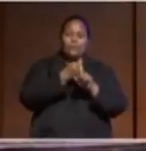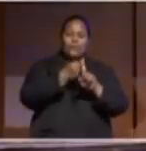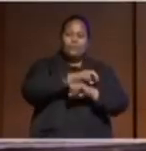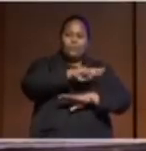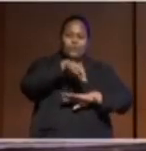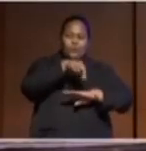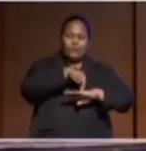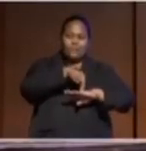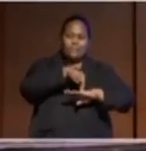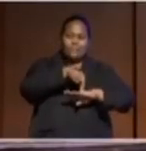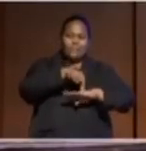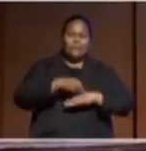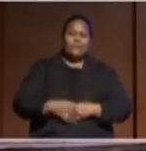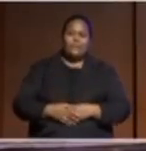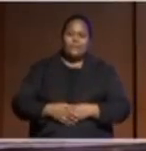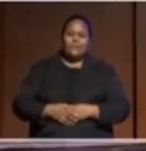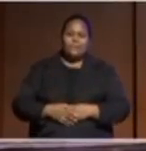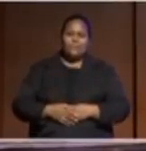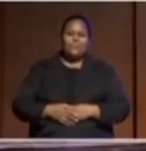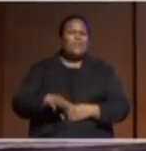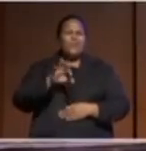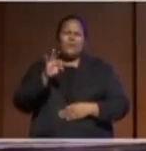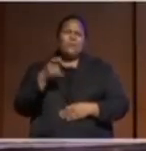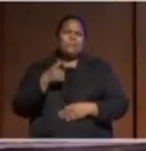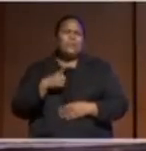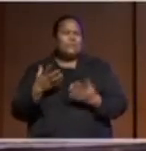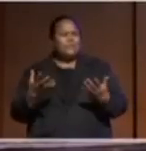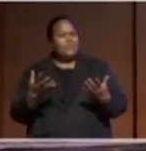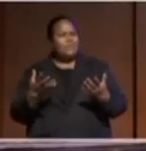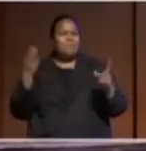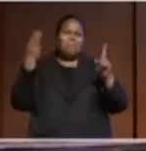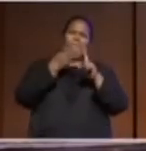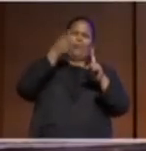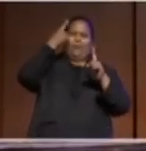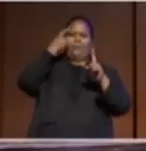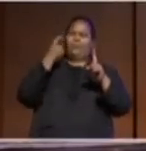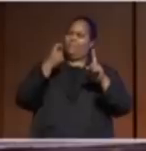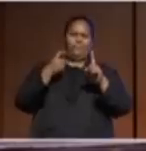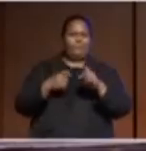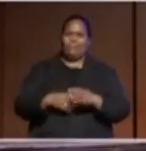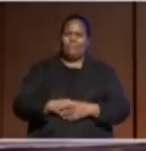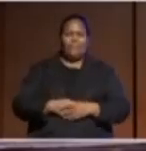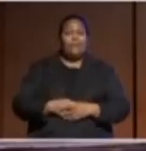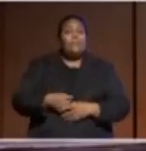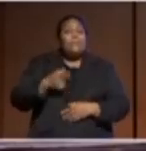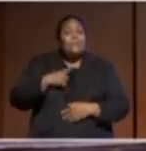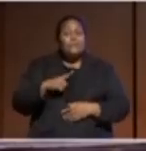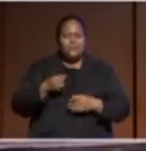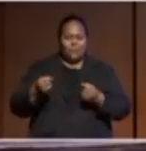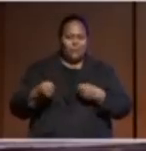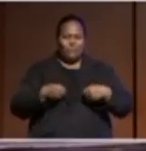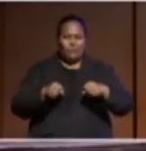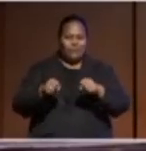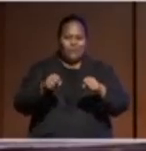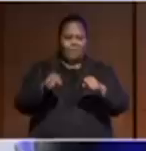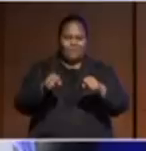You know, not because it's an ideology or, you know, it's a strategic thing to